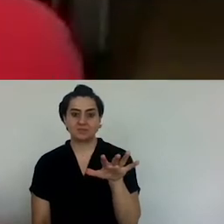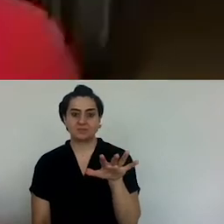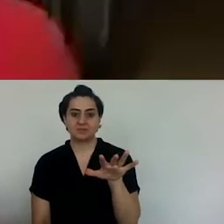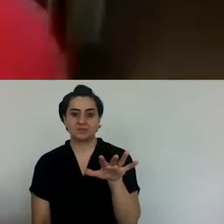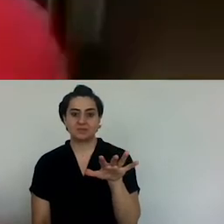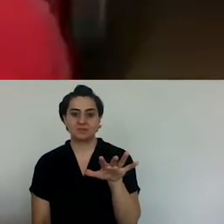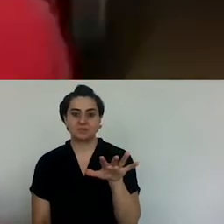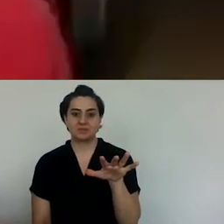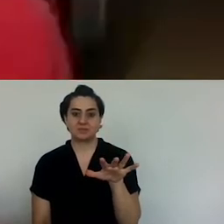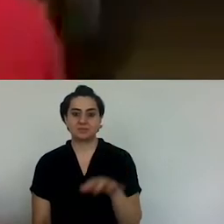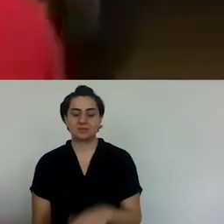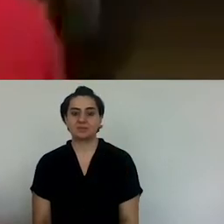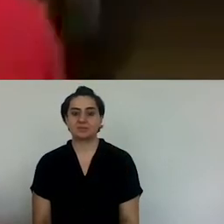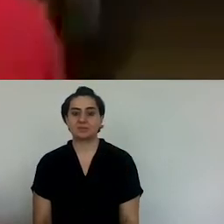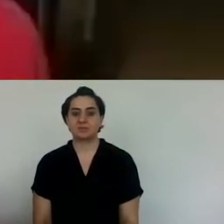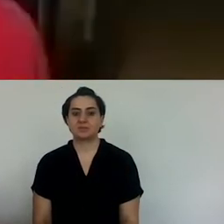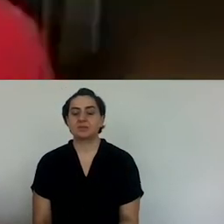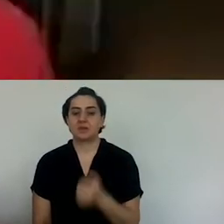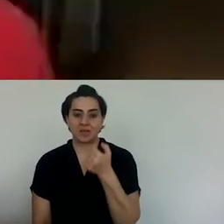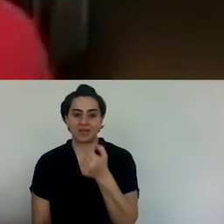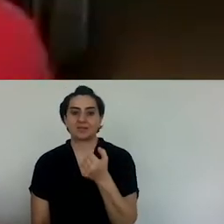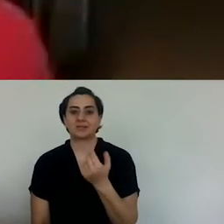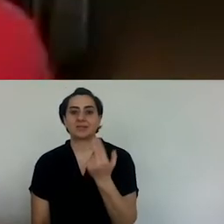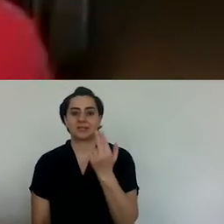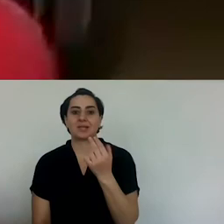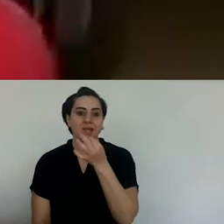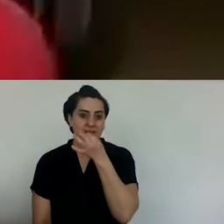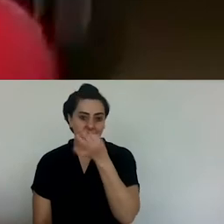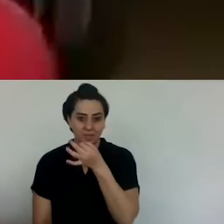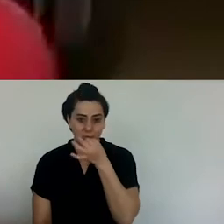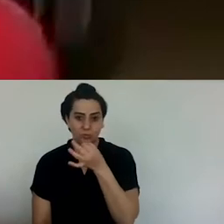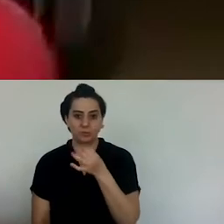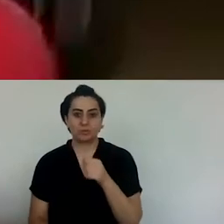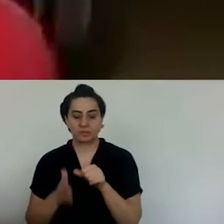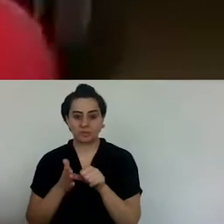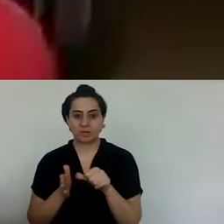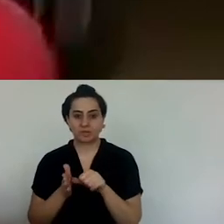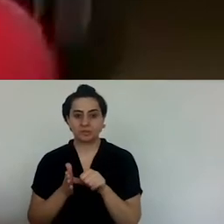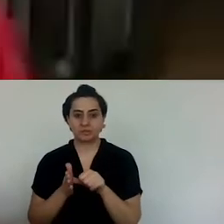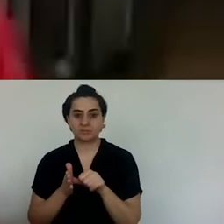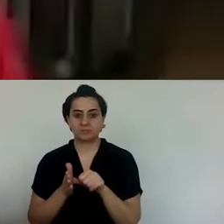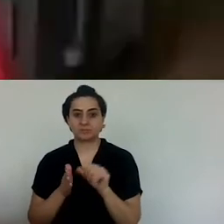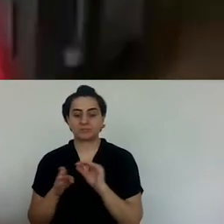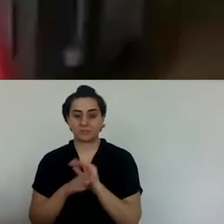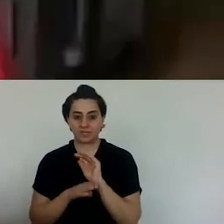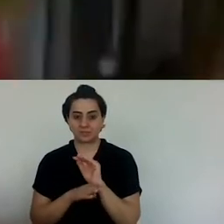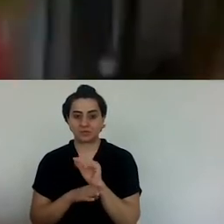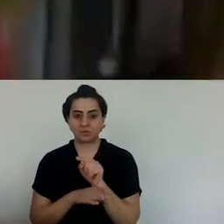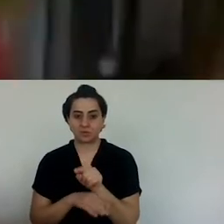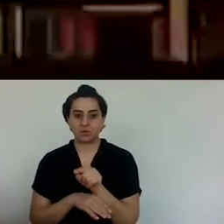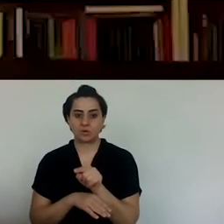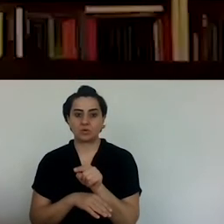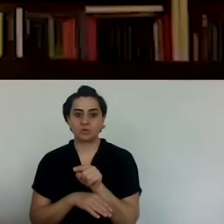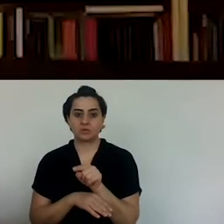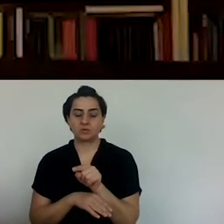In 1955, on the 6th and 7th of September,